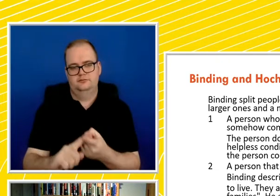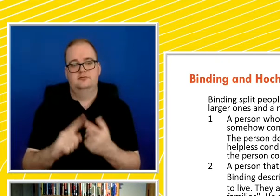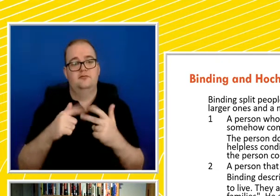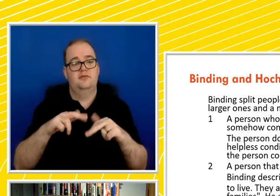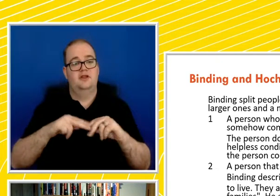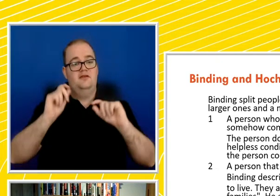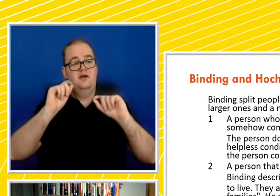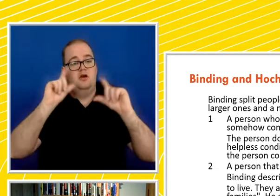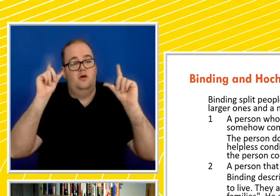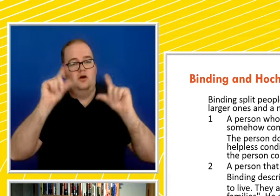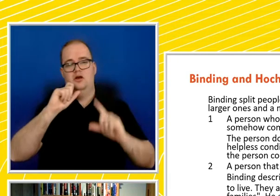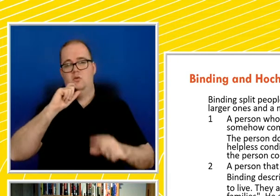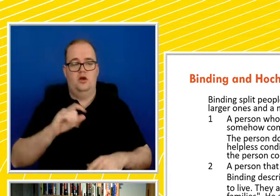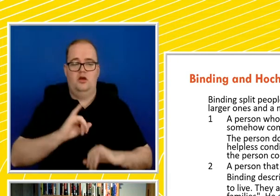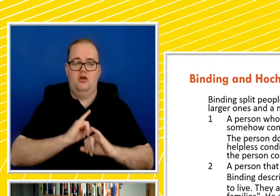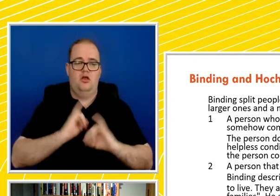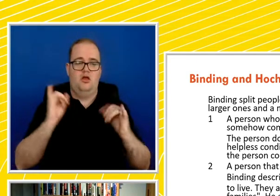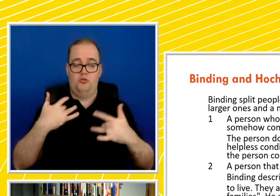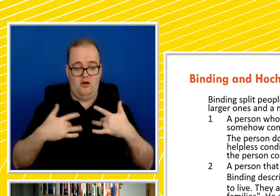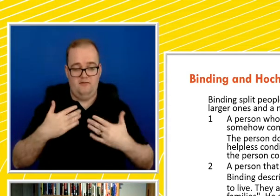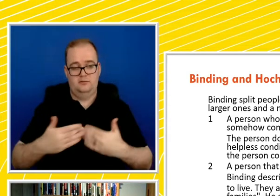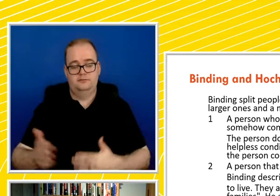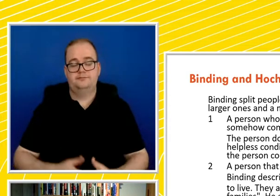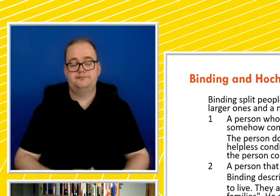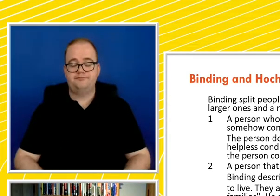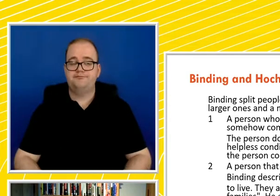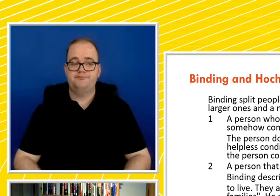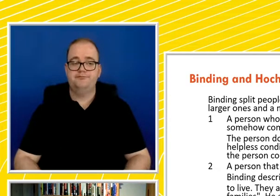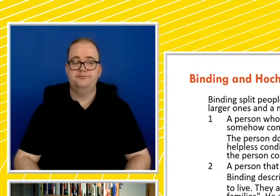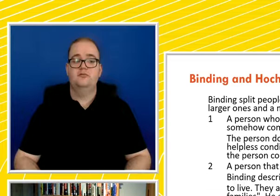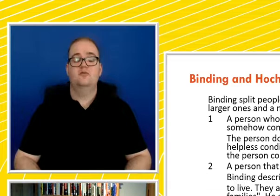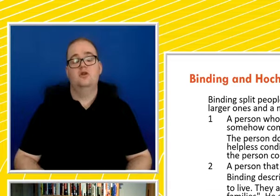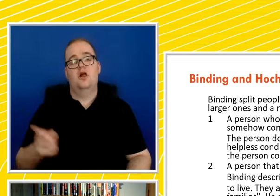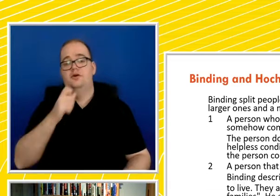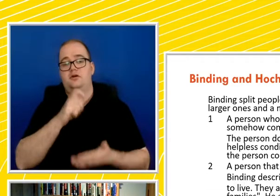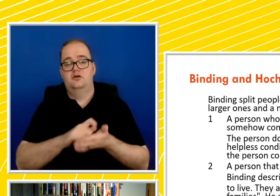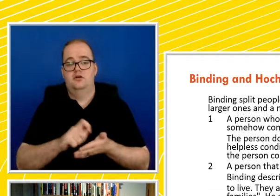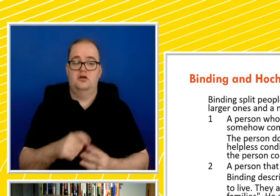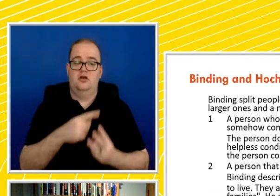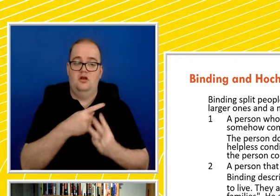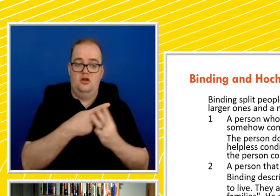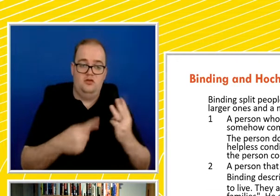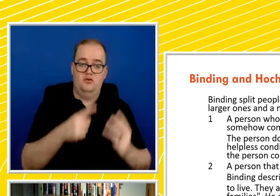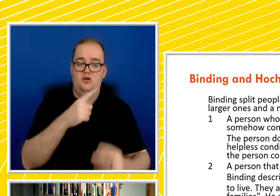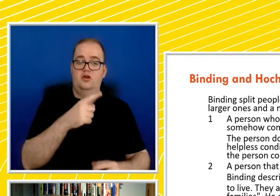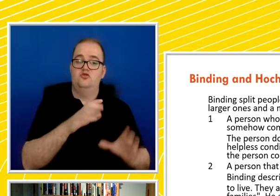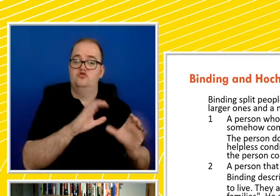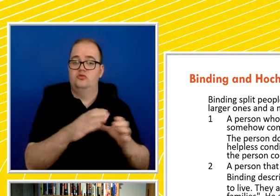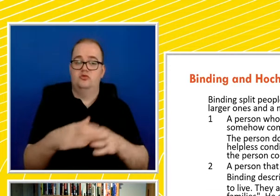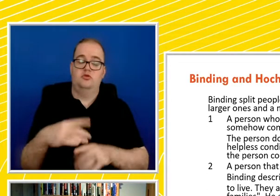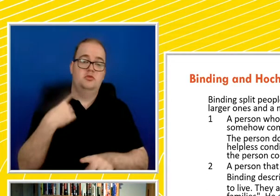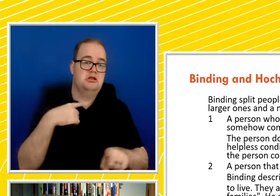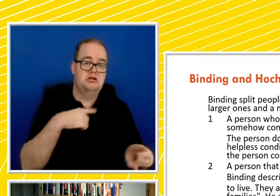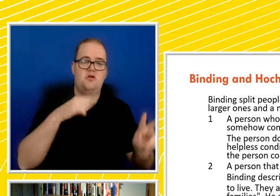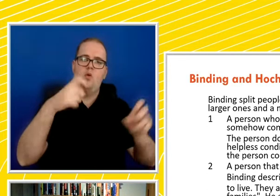awake to a nameless suffering. So, they write, he writes, their killing should not be seen as a killing as such, but as saving